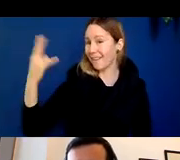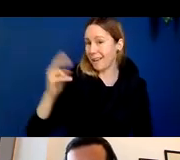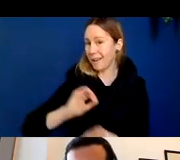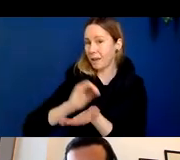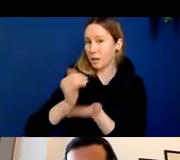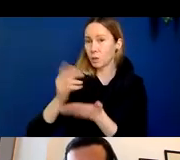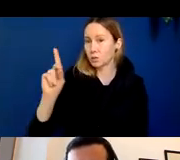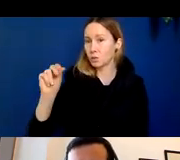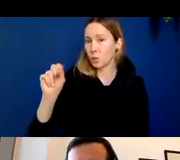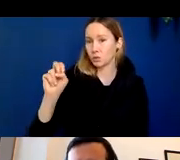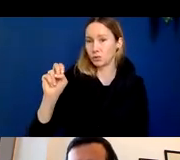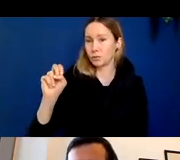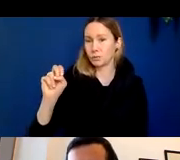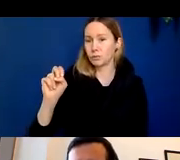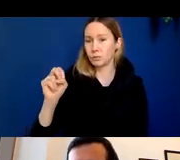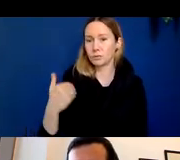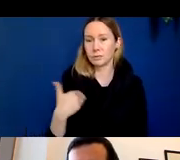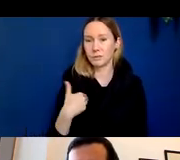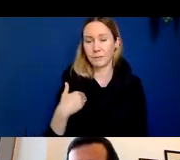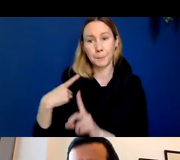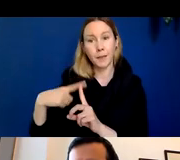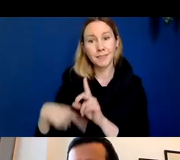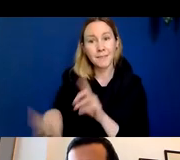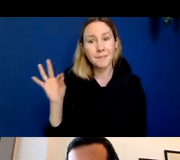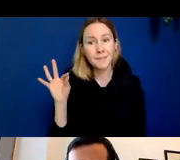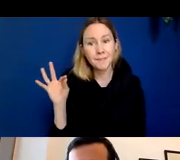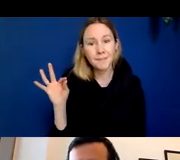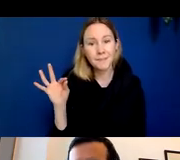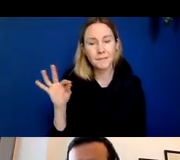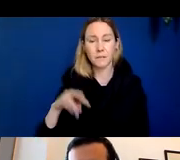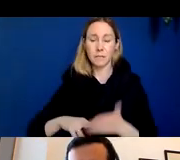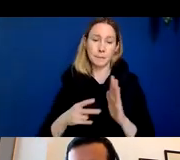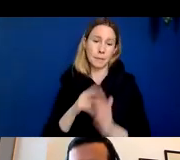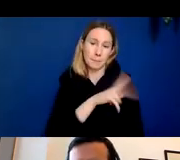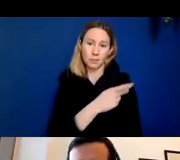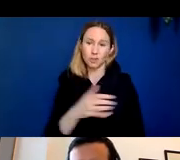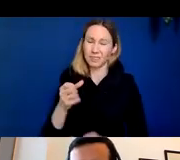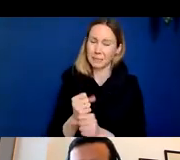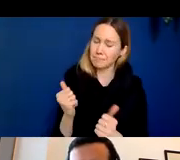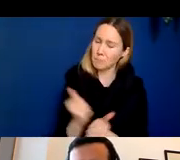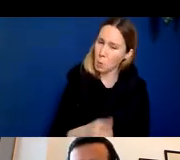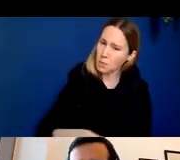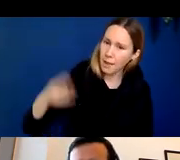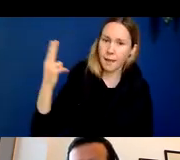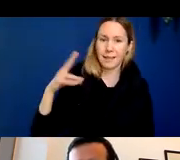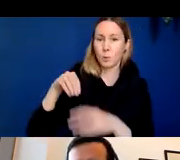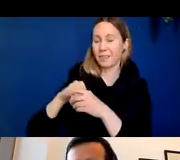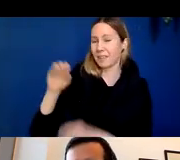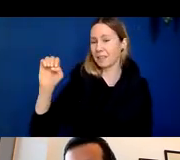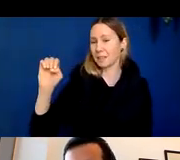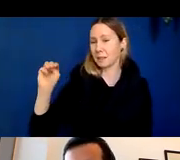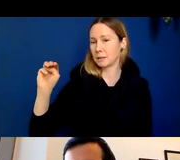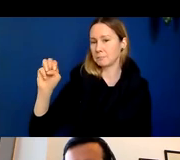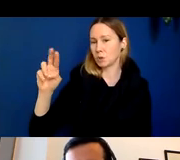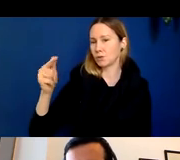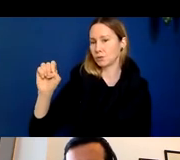eMERGE trial there was actually a positive finding so patients that received the highest dose in the eMERGE trial actually seemed to have